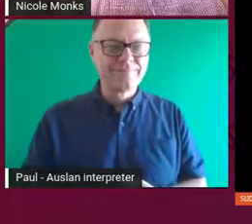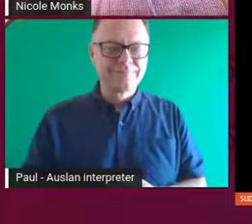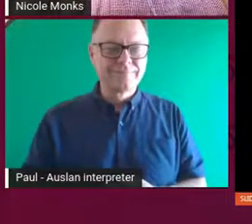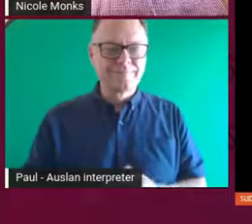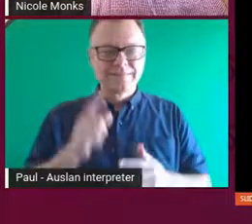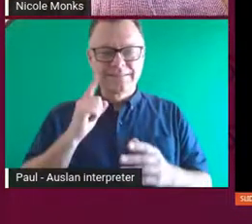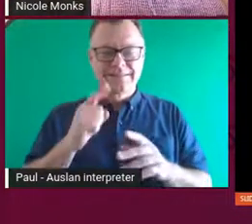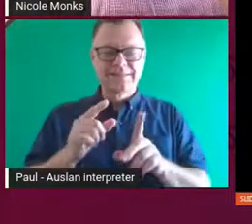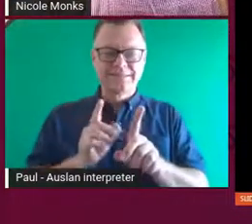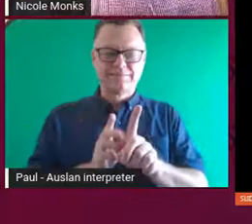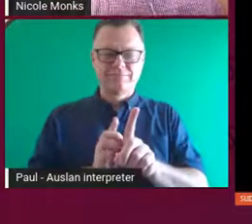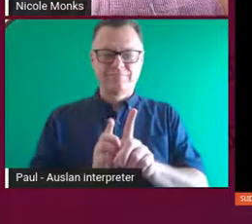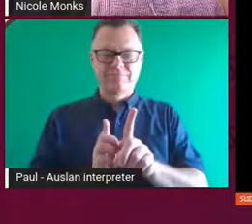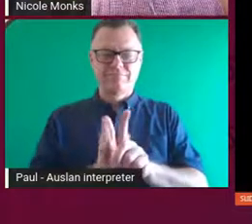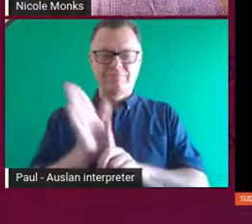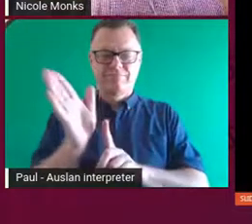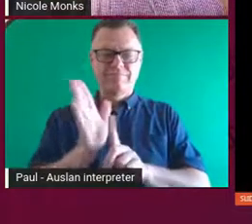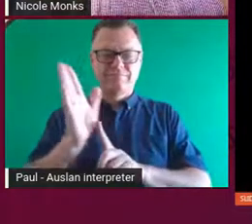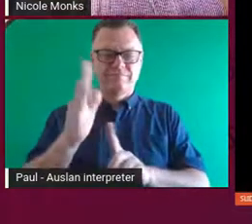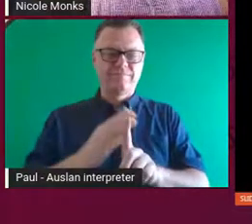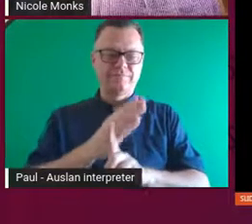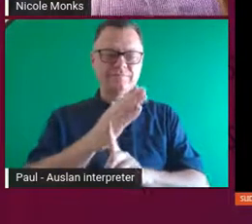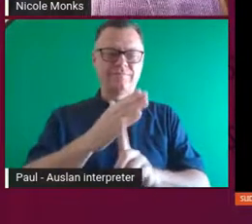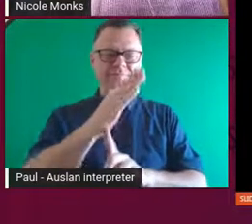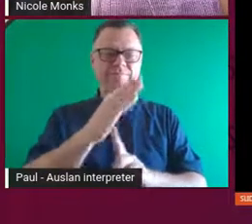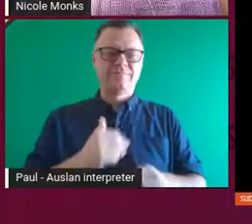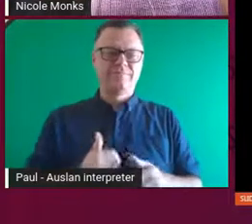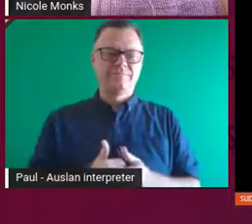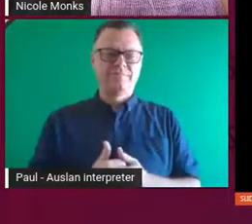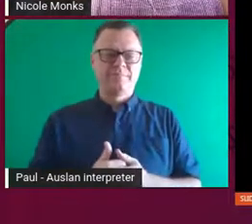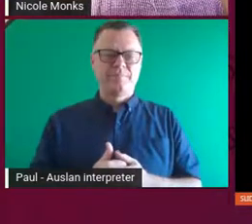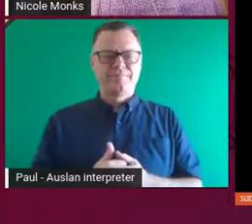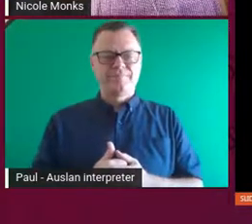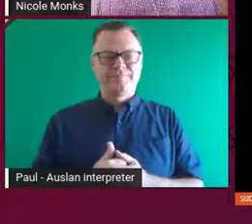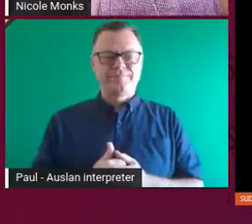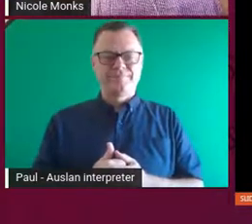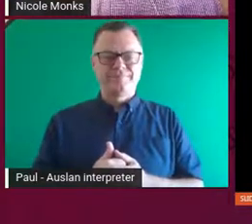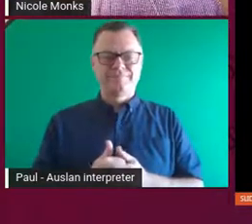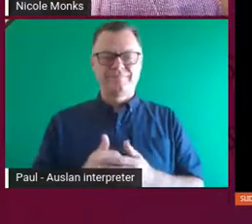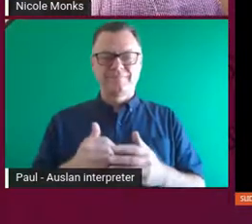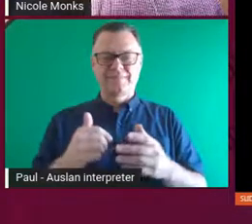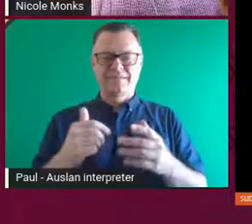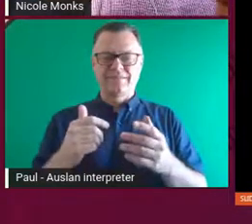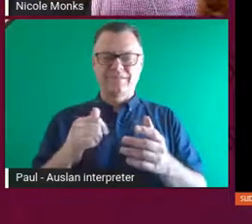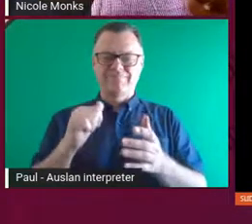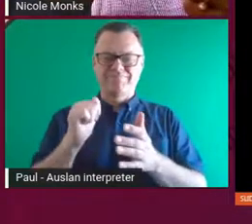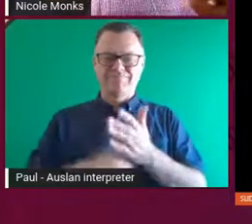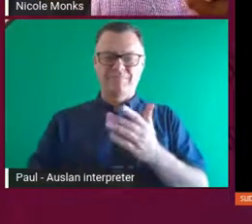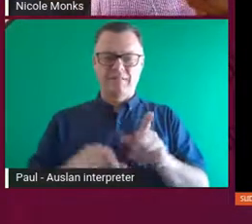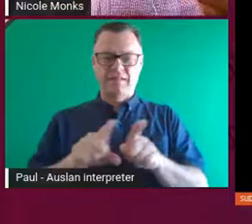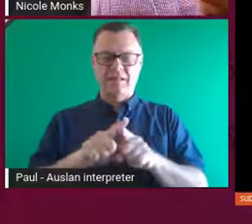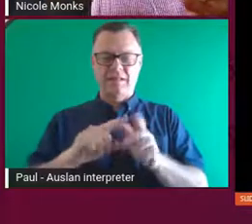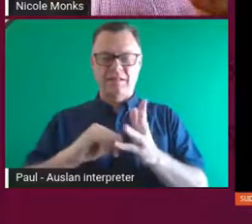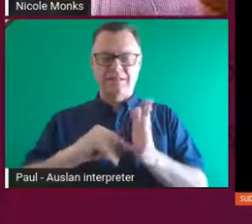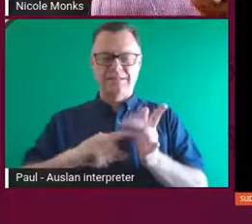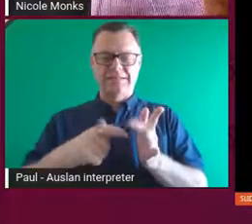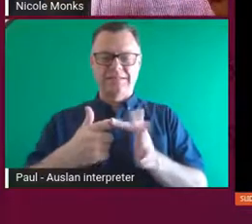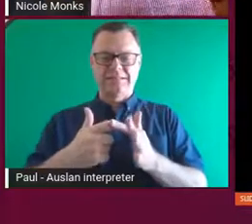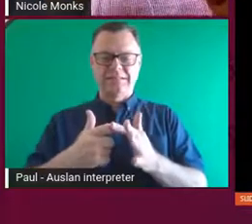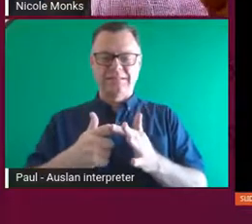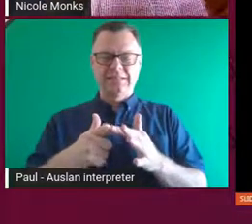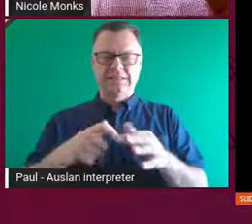the tail feathers are very kind of almost like stick-like. They're very stiff.